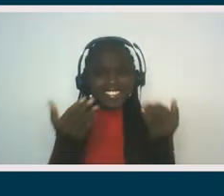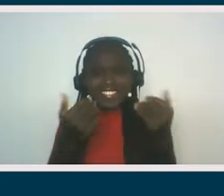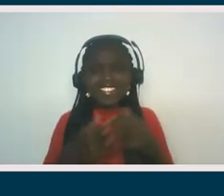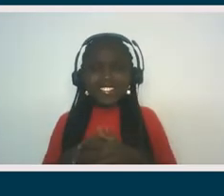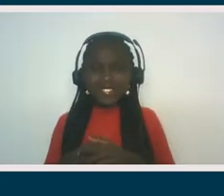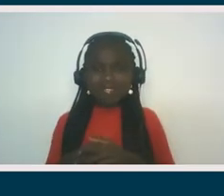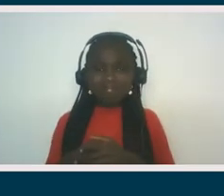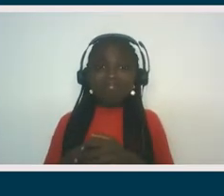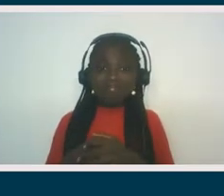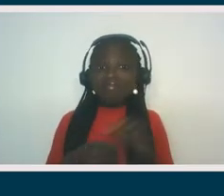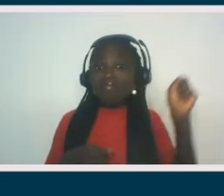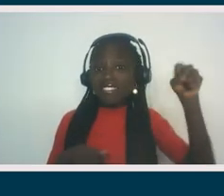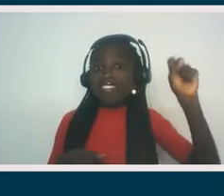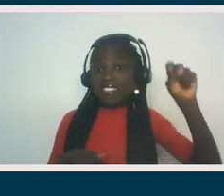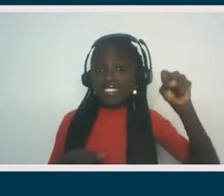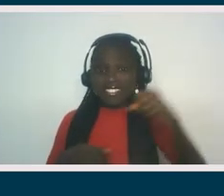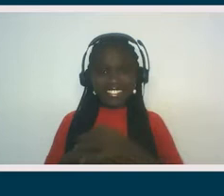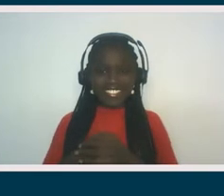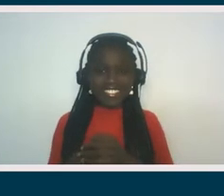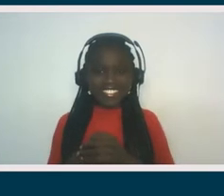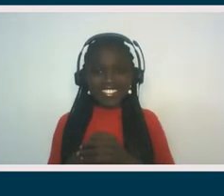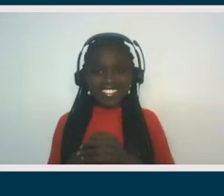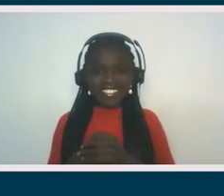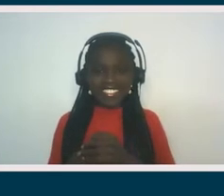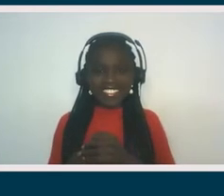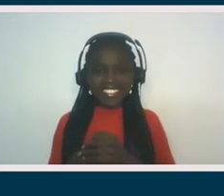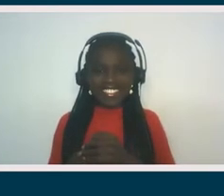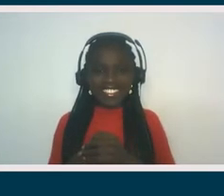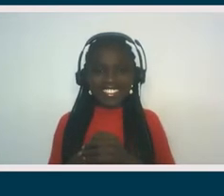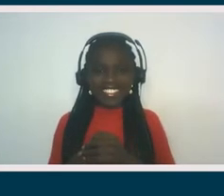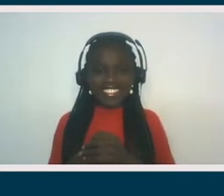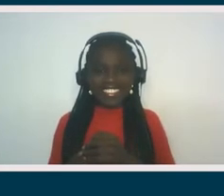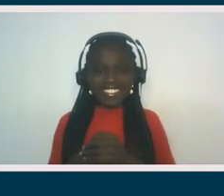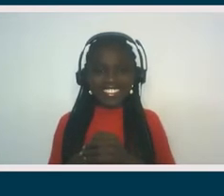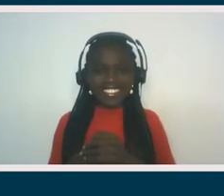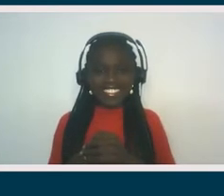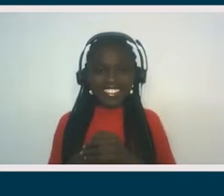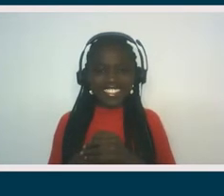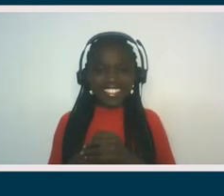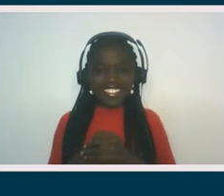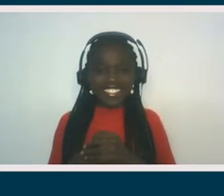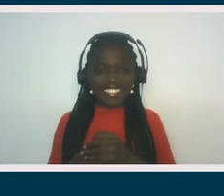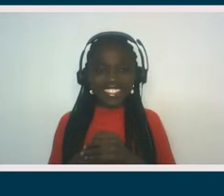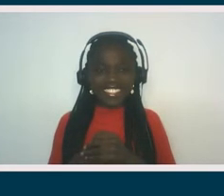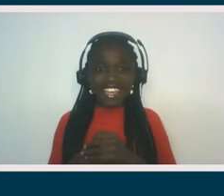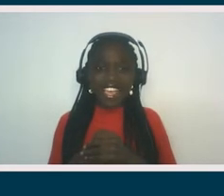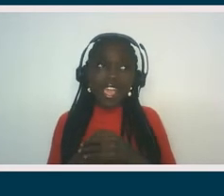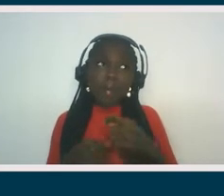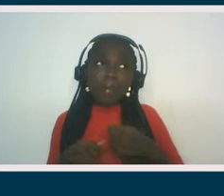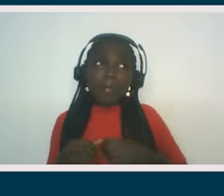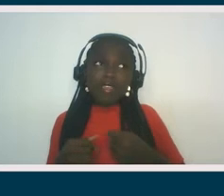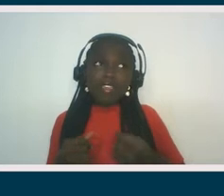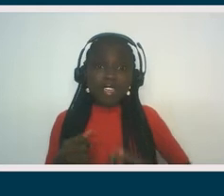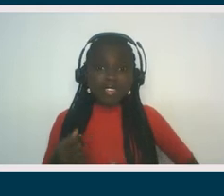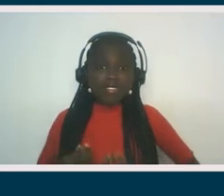Yeah, it literally happened to be inspired by a